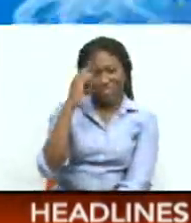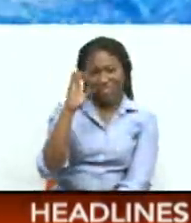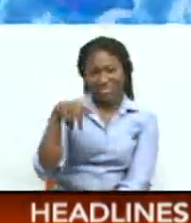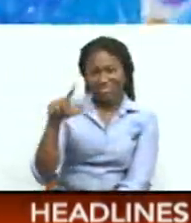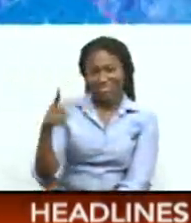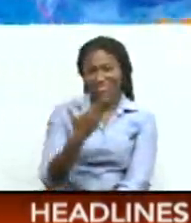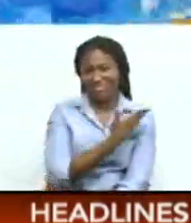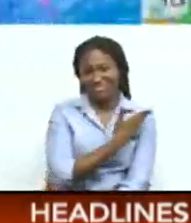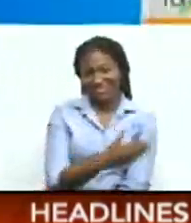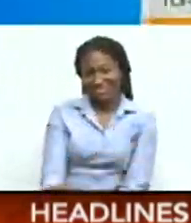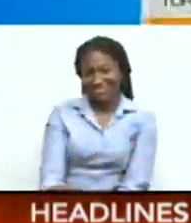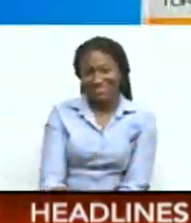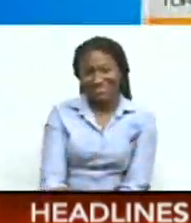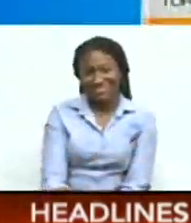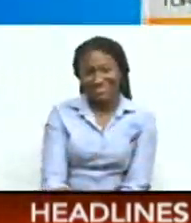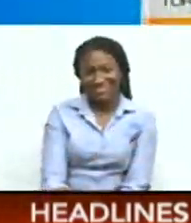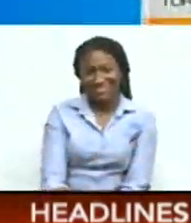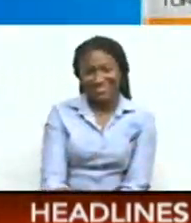supplement of the CPM.